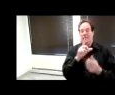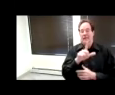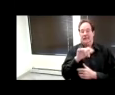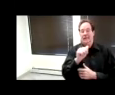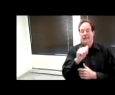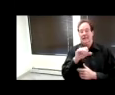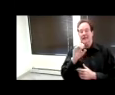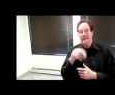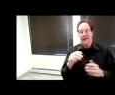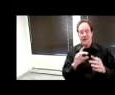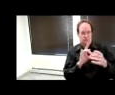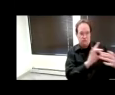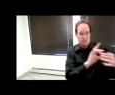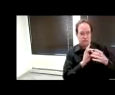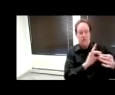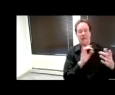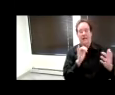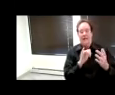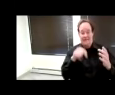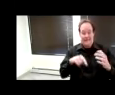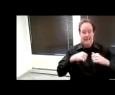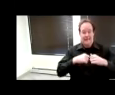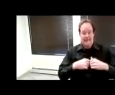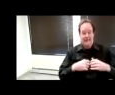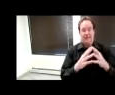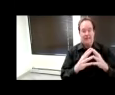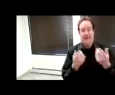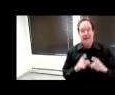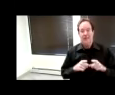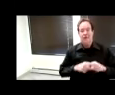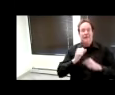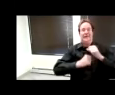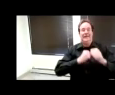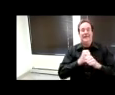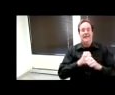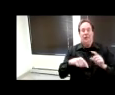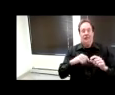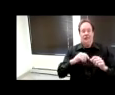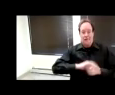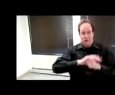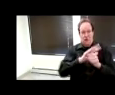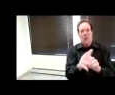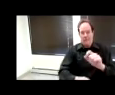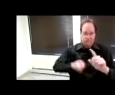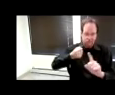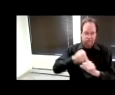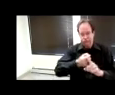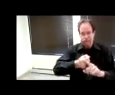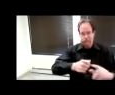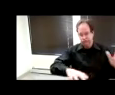you know, this implementation also happened during the year when COVID happened and suddenly